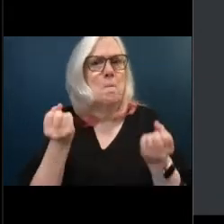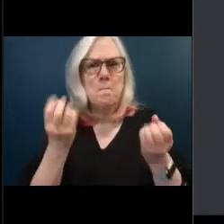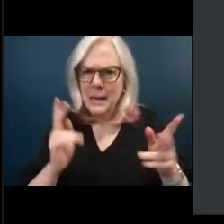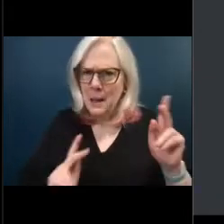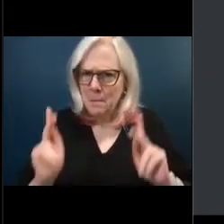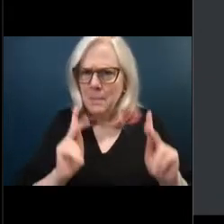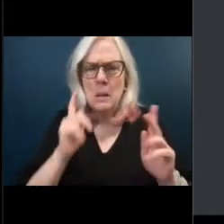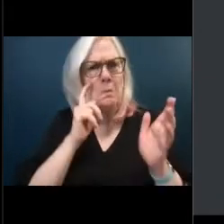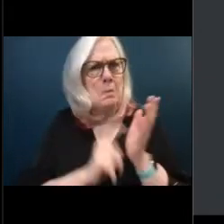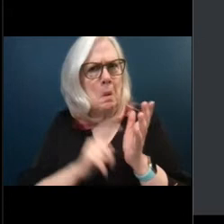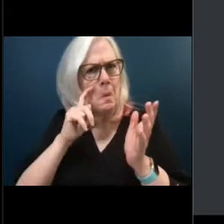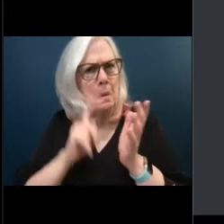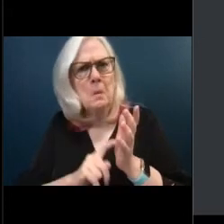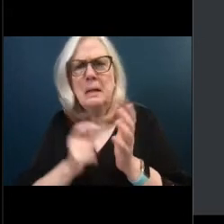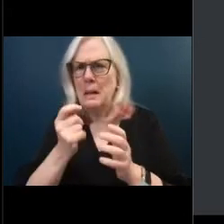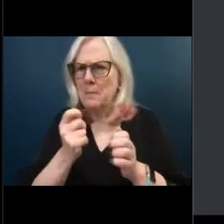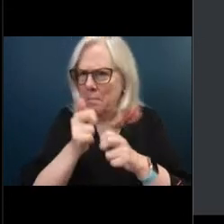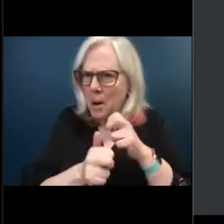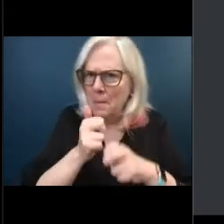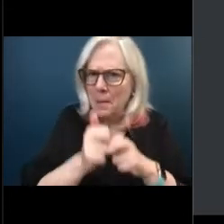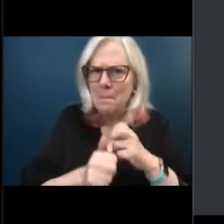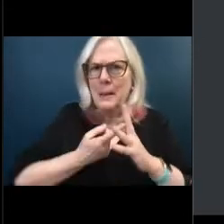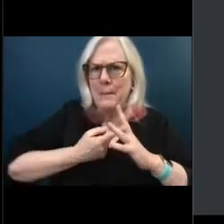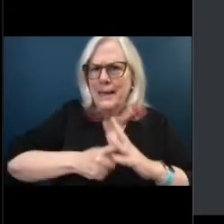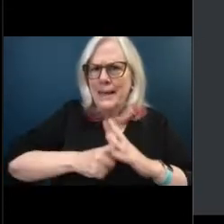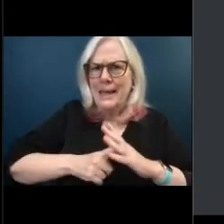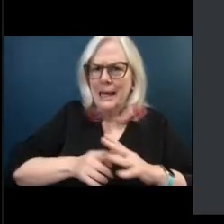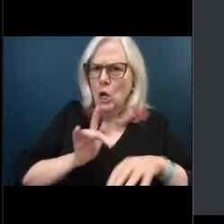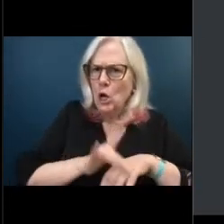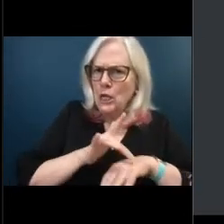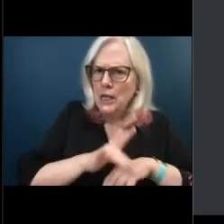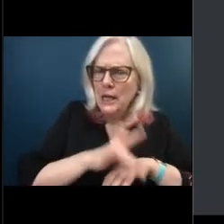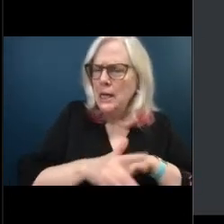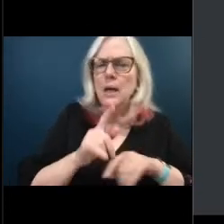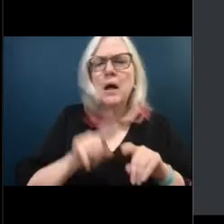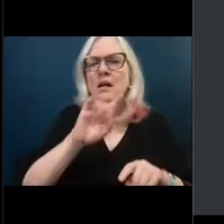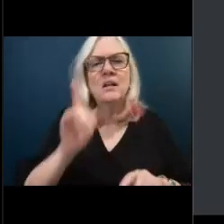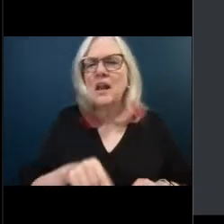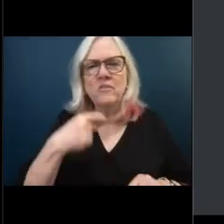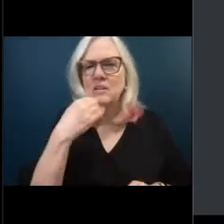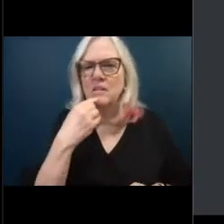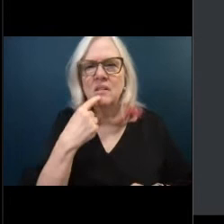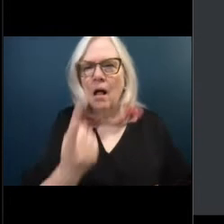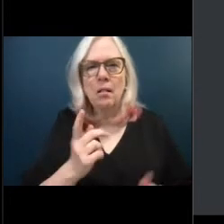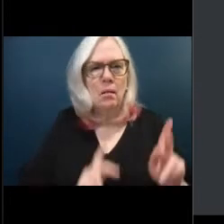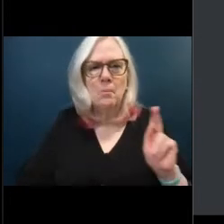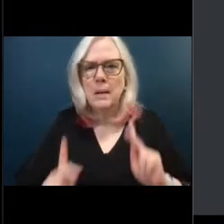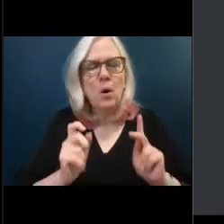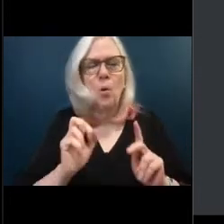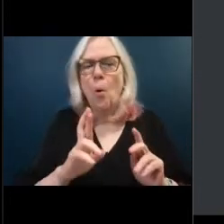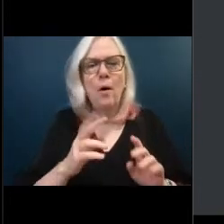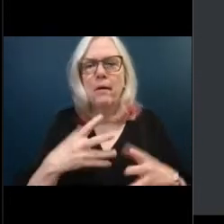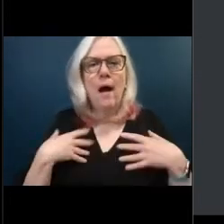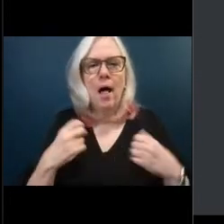early and documented diagnosis when coupled with access to care planning services lead to better outcomes for individuals with